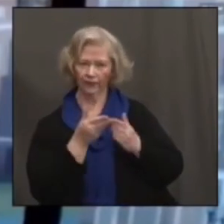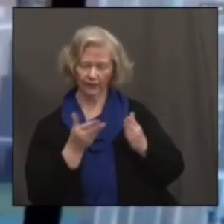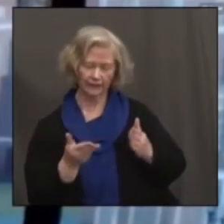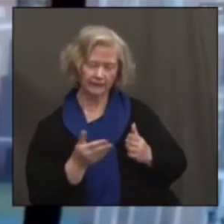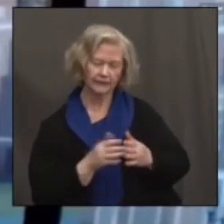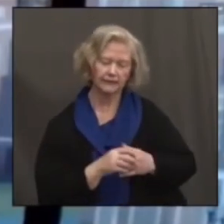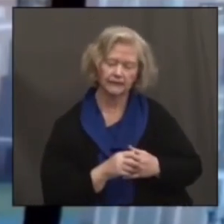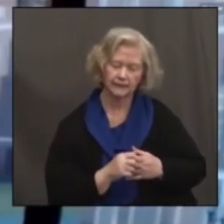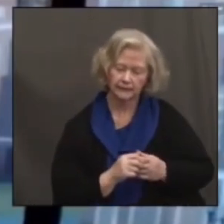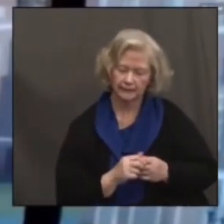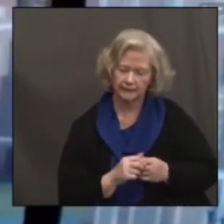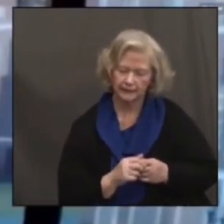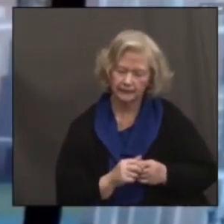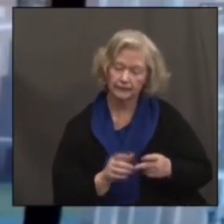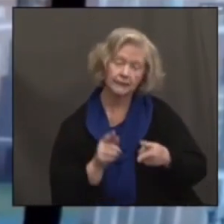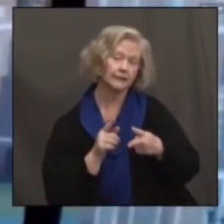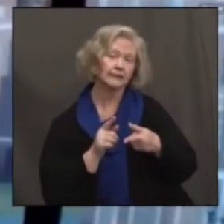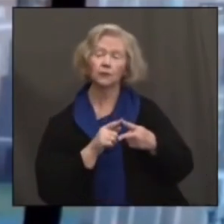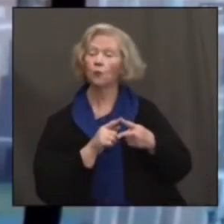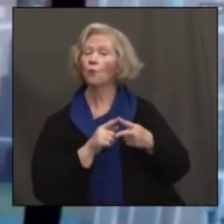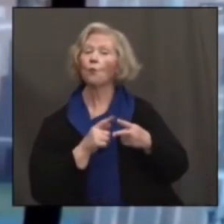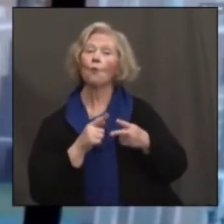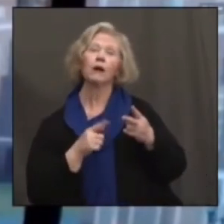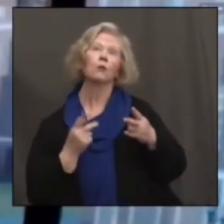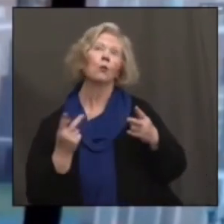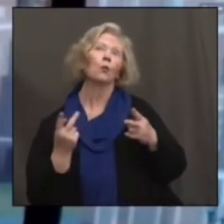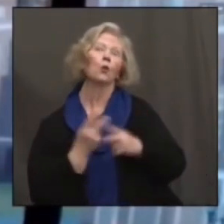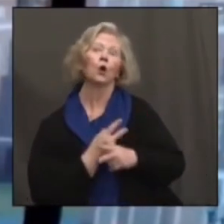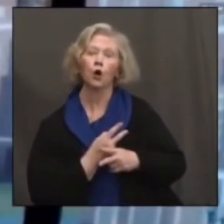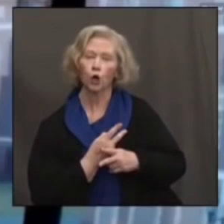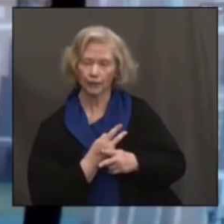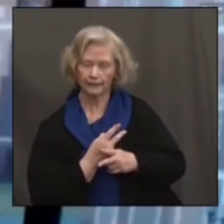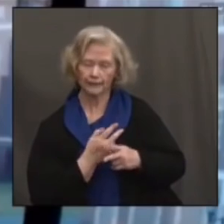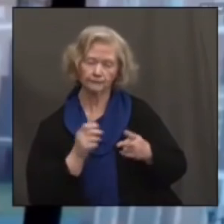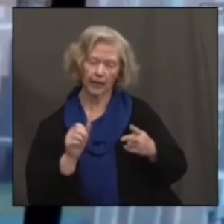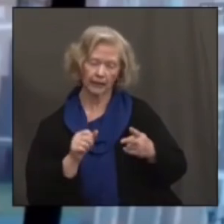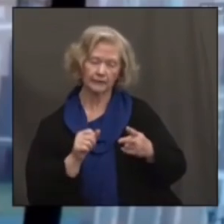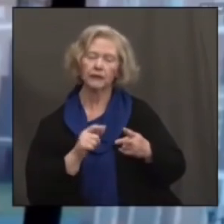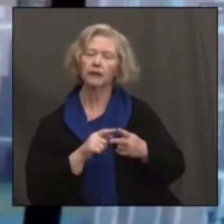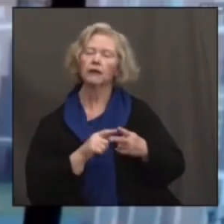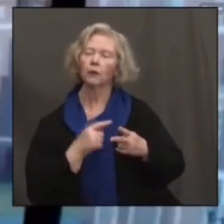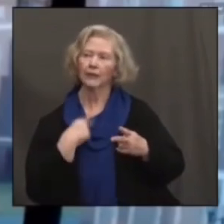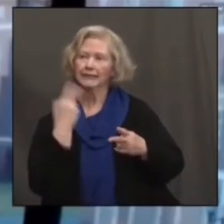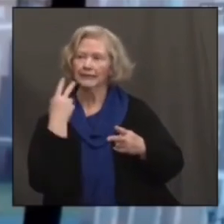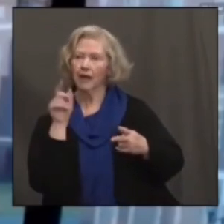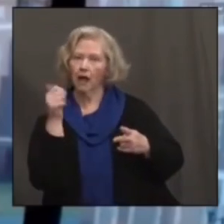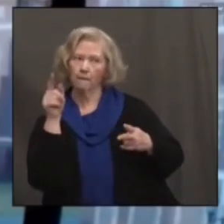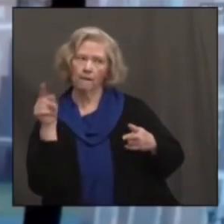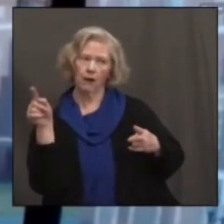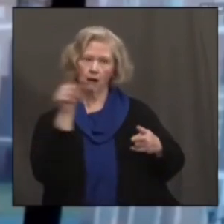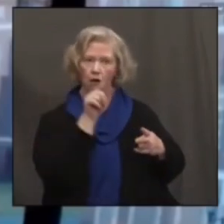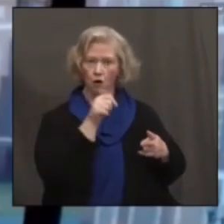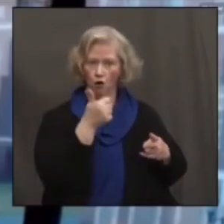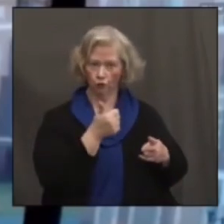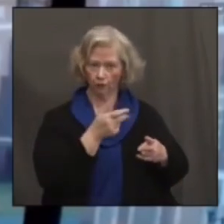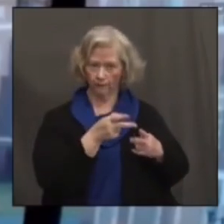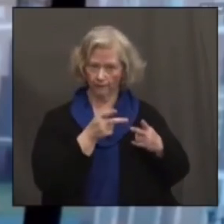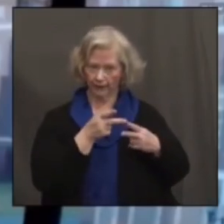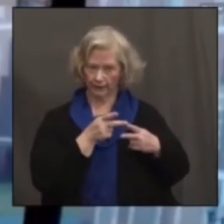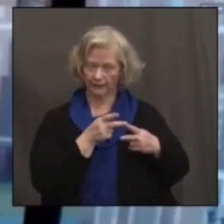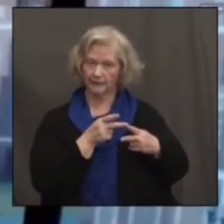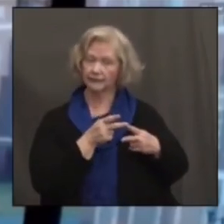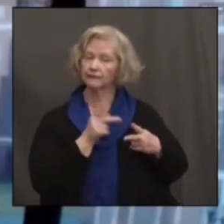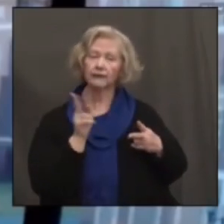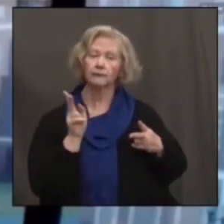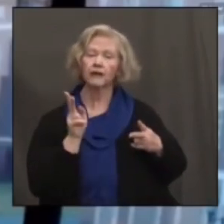worst case scenario we can do in going forth is what's happening in many other states in the U.S. where they're